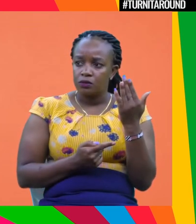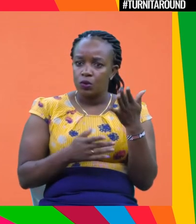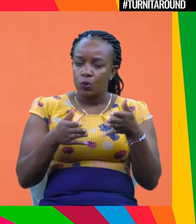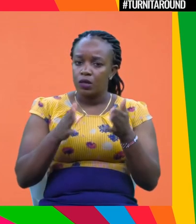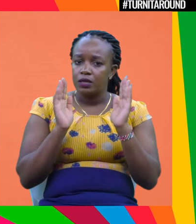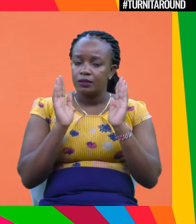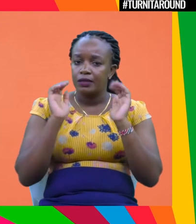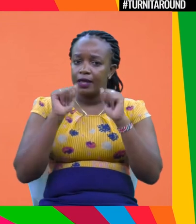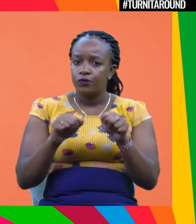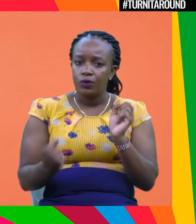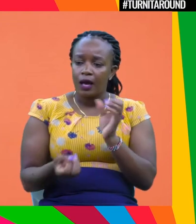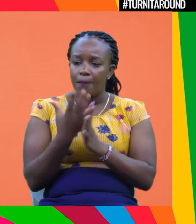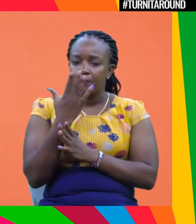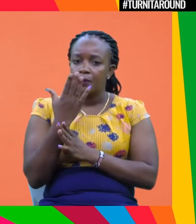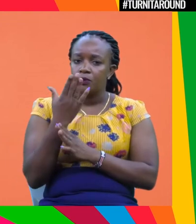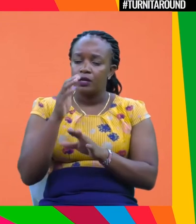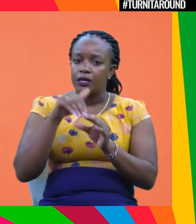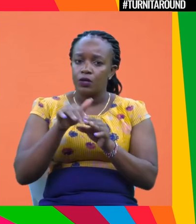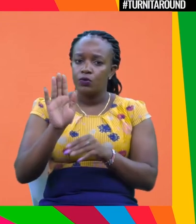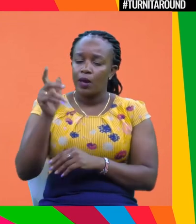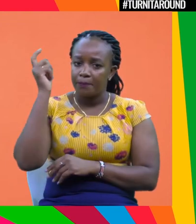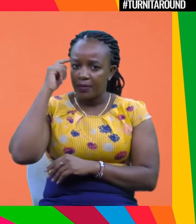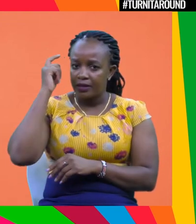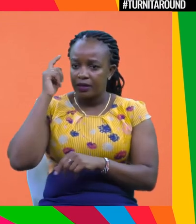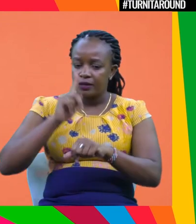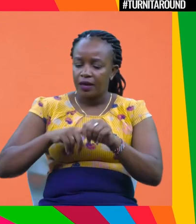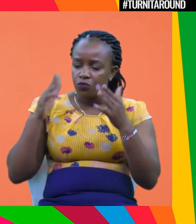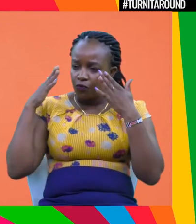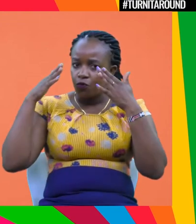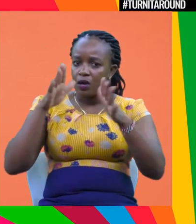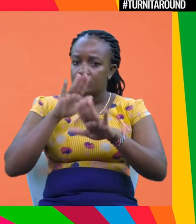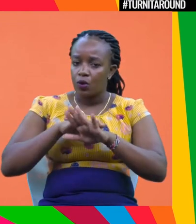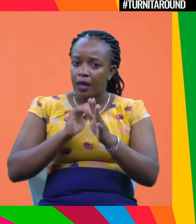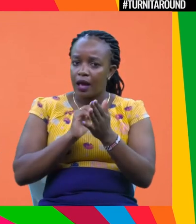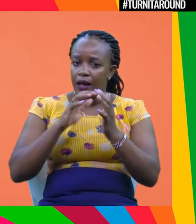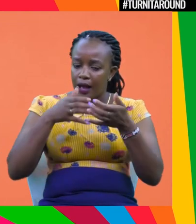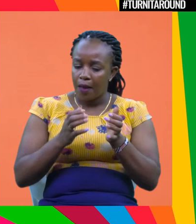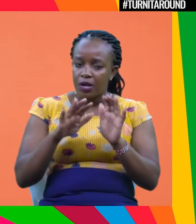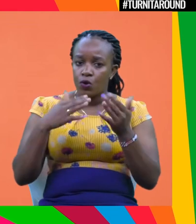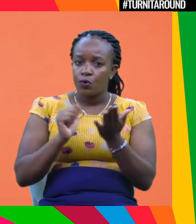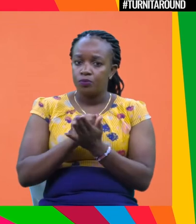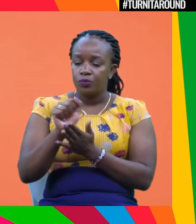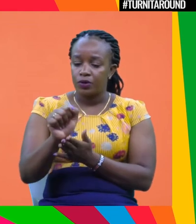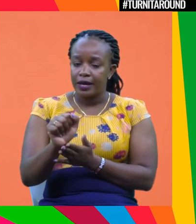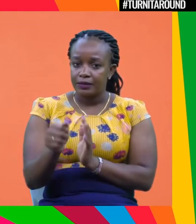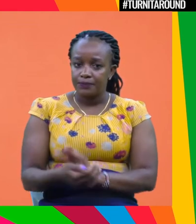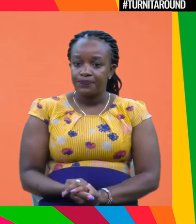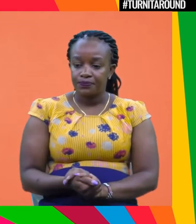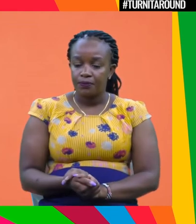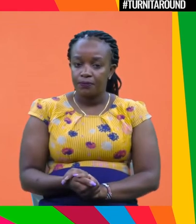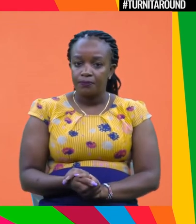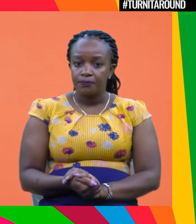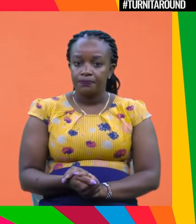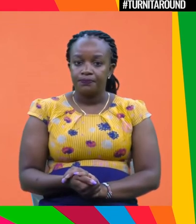matrix that come up to your mind when looking at the company or looking at a product? Maybe Trista,